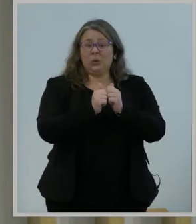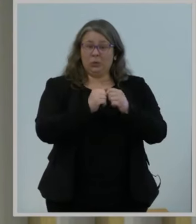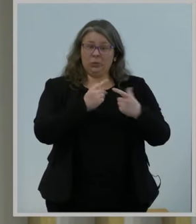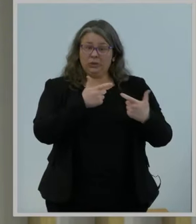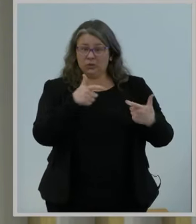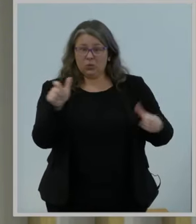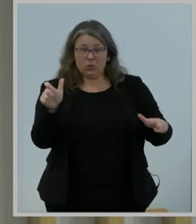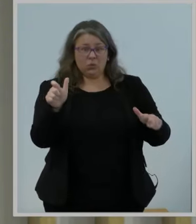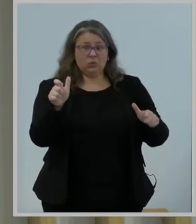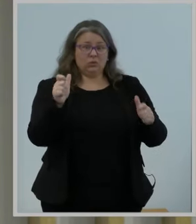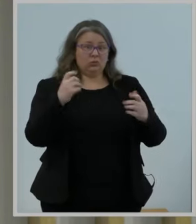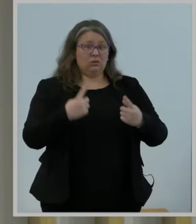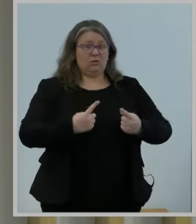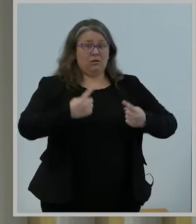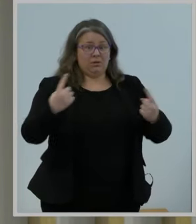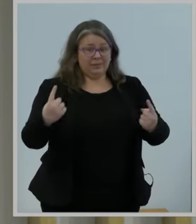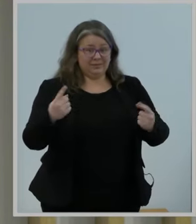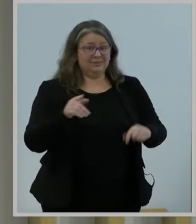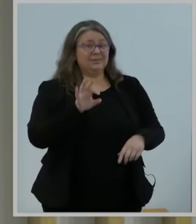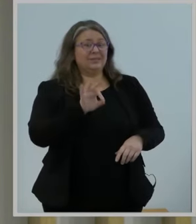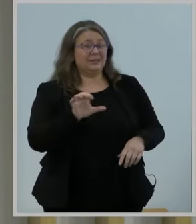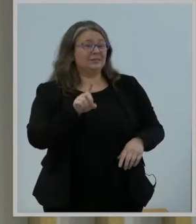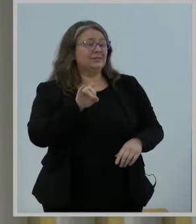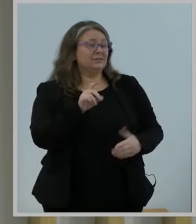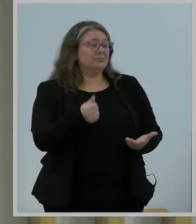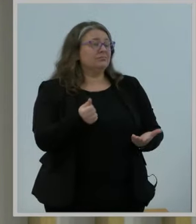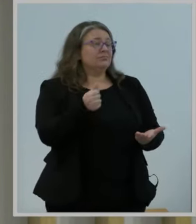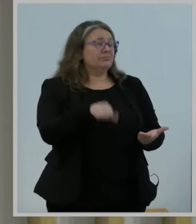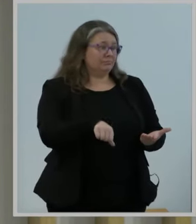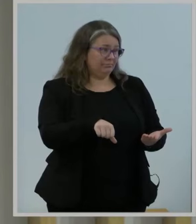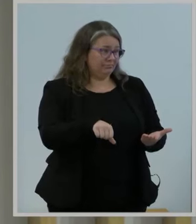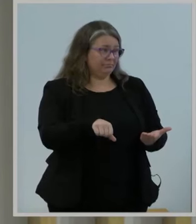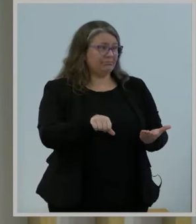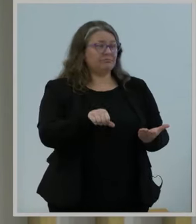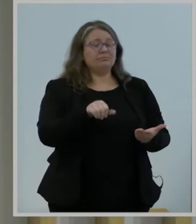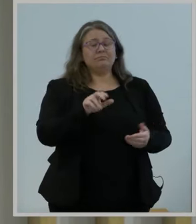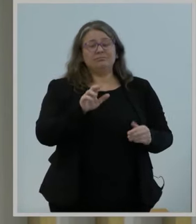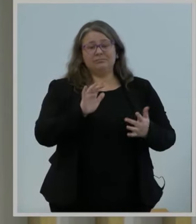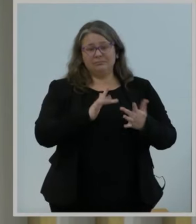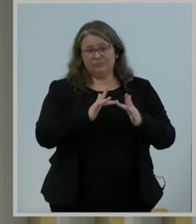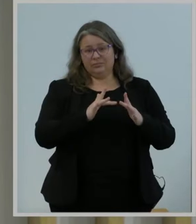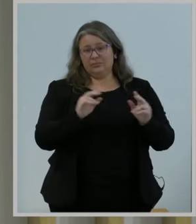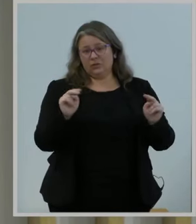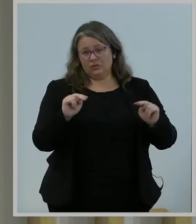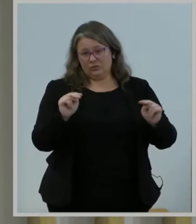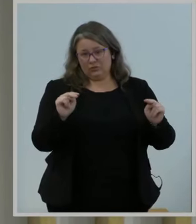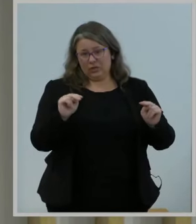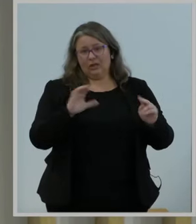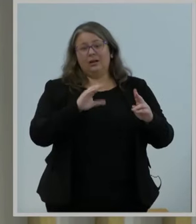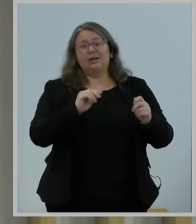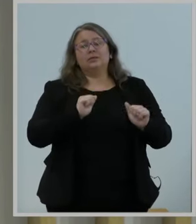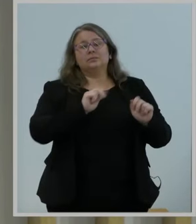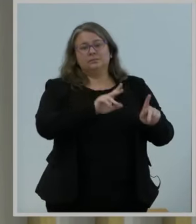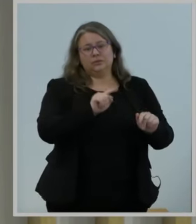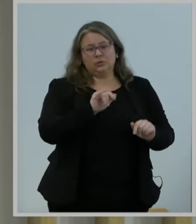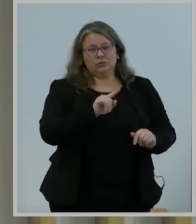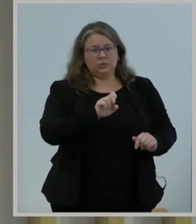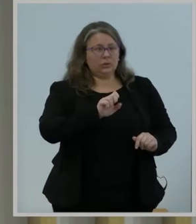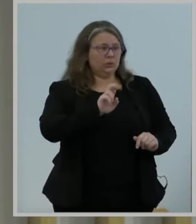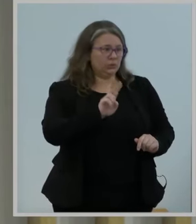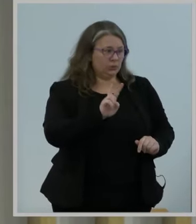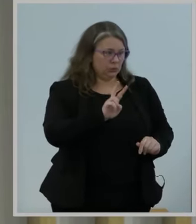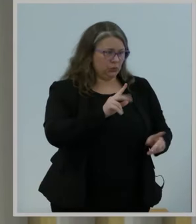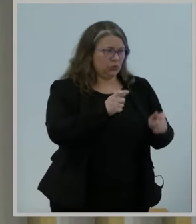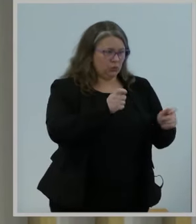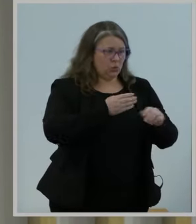away from its Title II authority over broadband. That decision put the agency on the wrong side of history, the